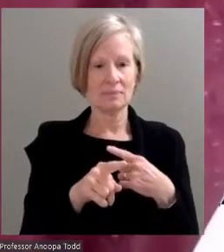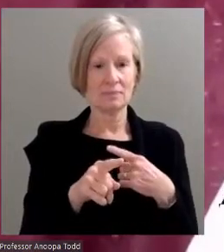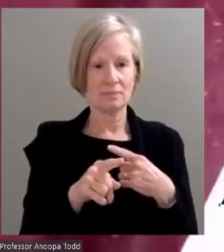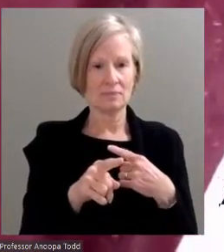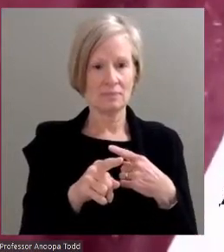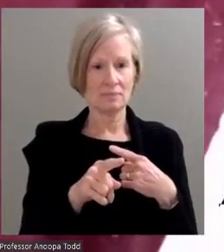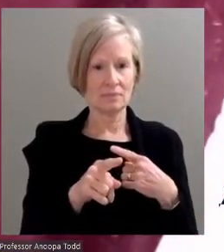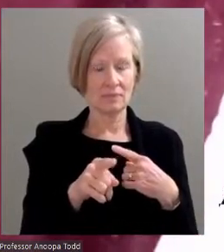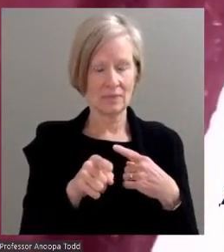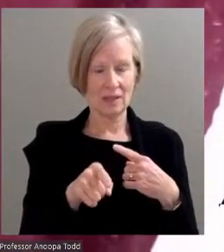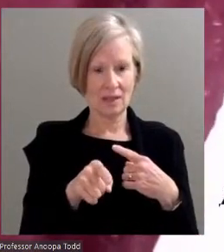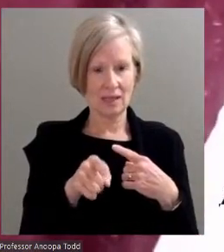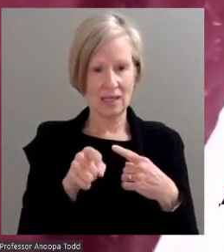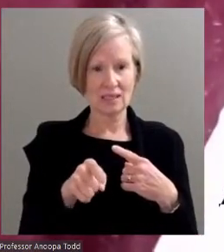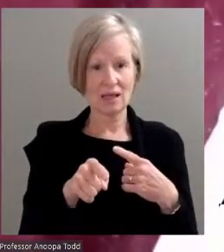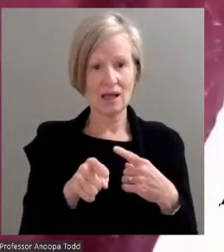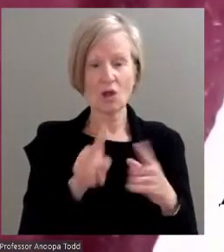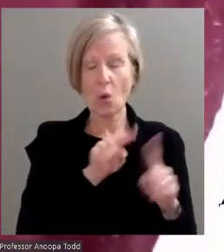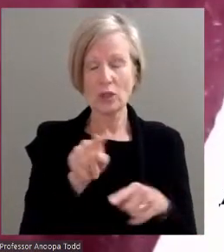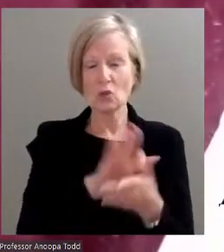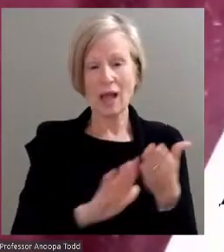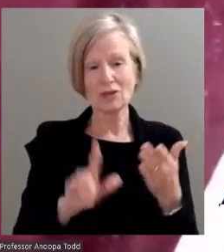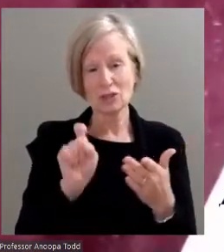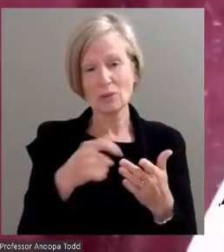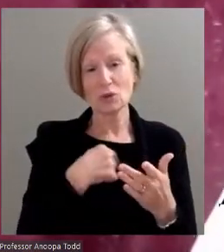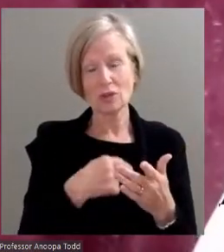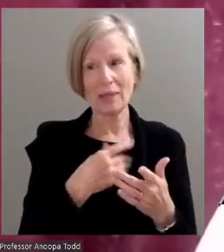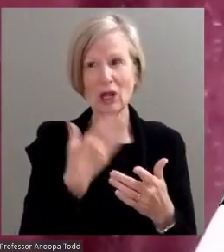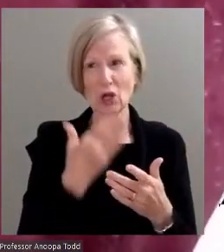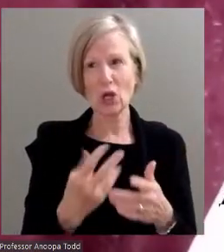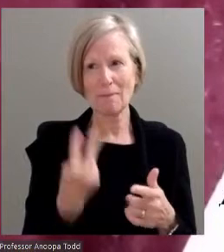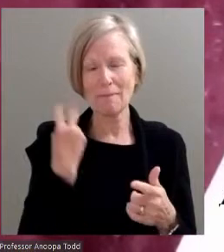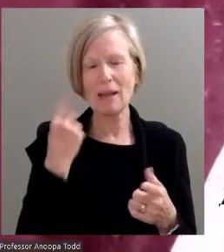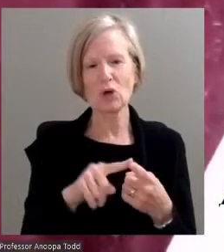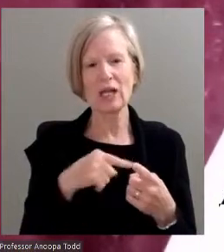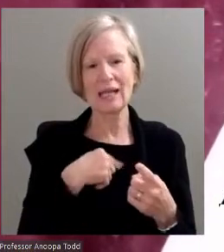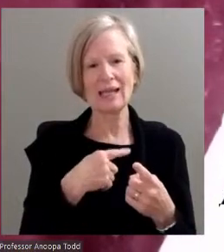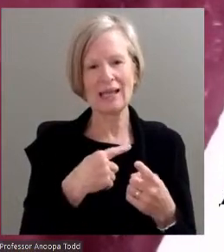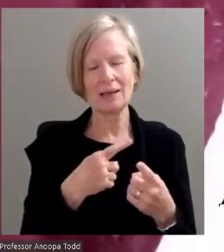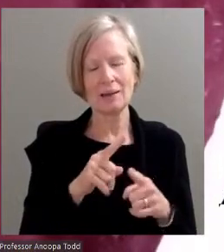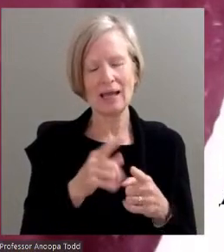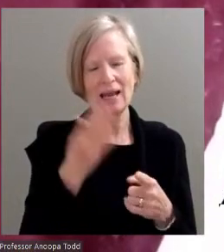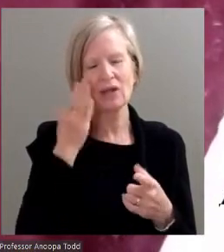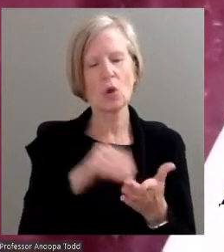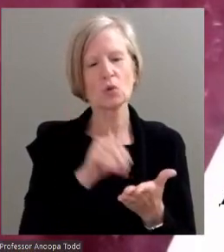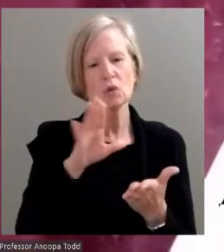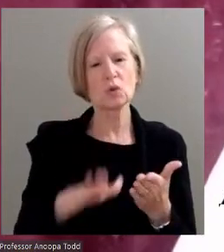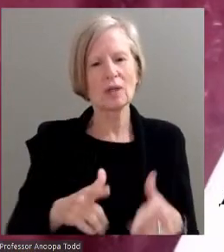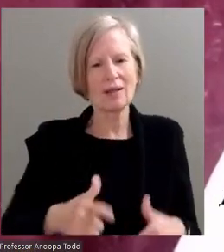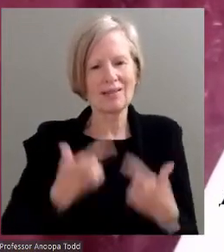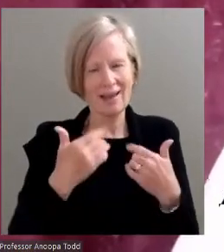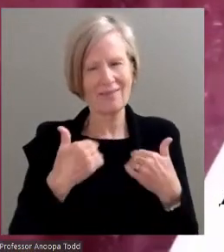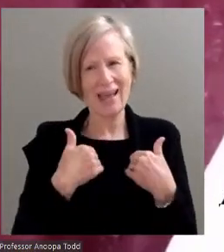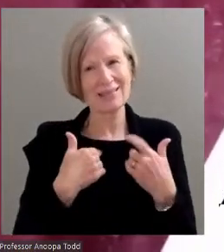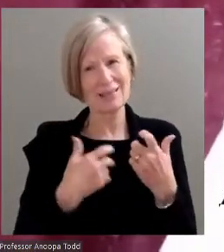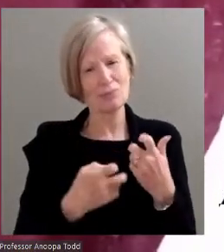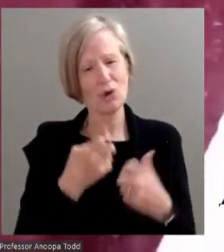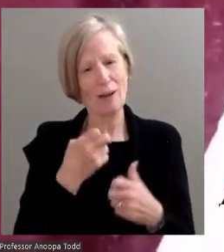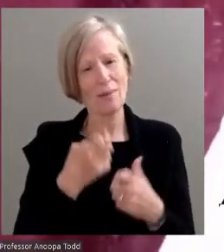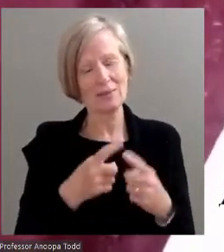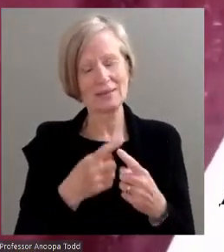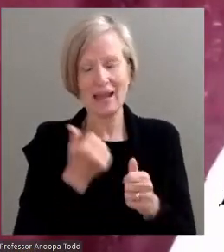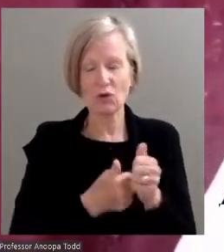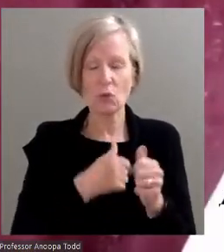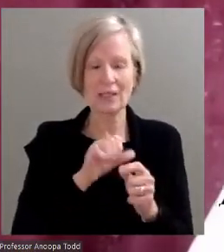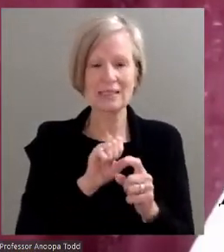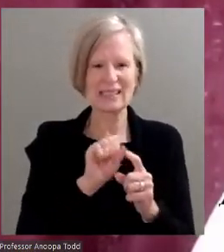is supposed to be a fond memory and a happy experience for most. I know student life is not without its rough patches. Everyone's situation is